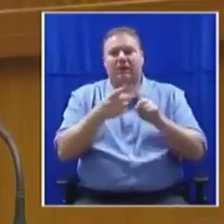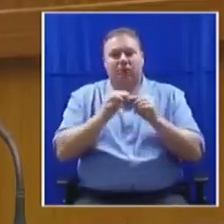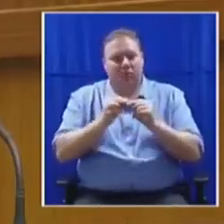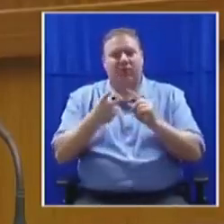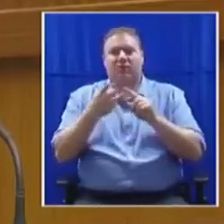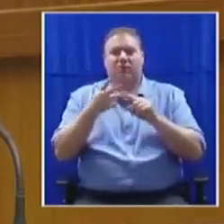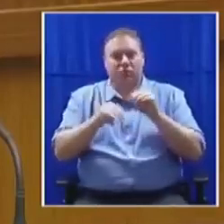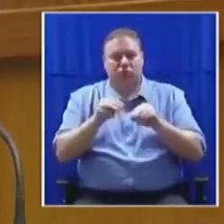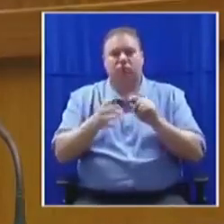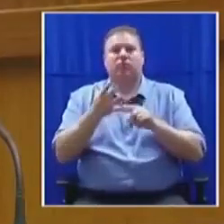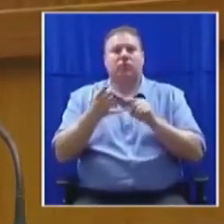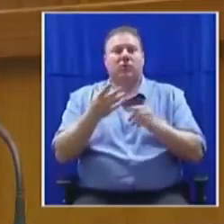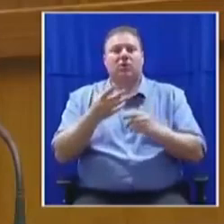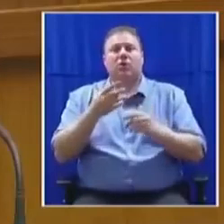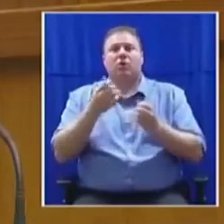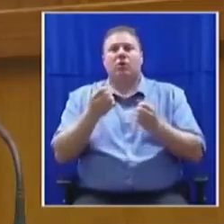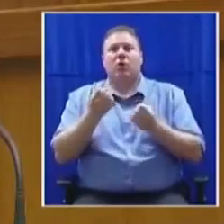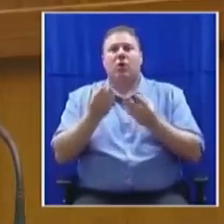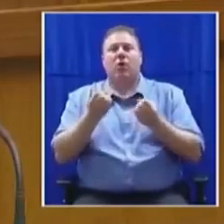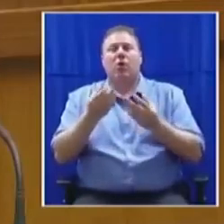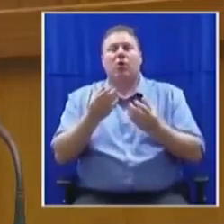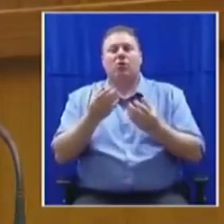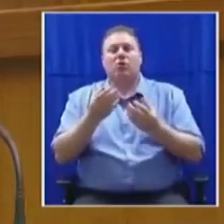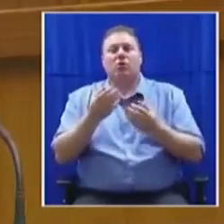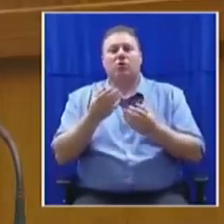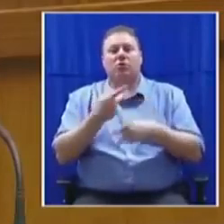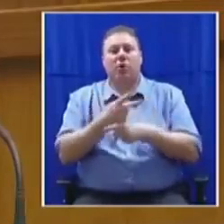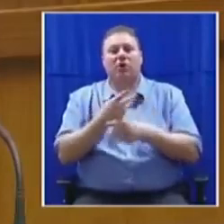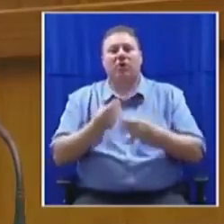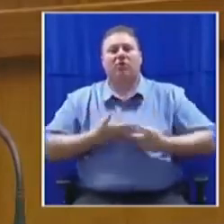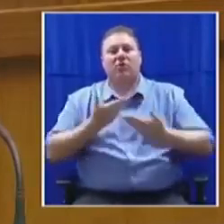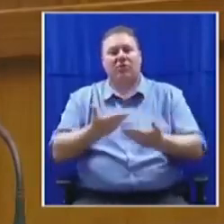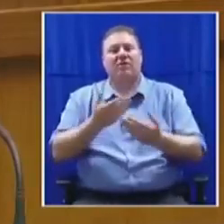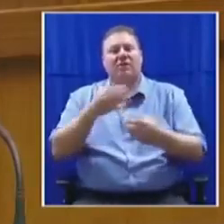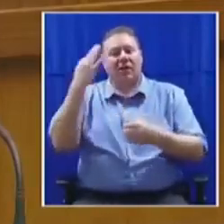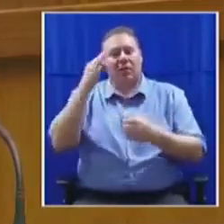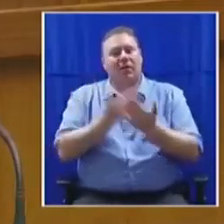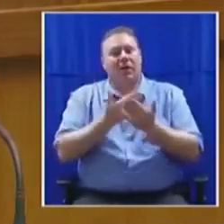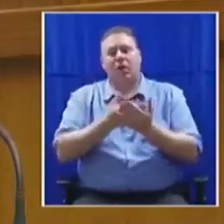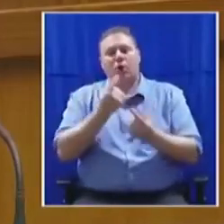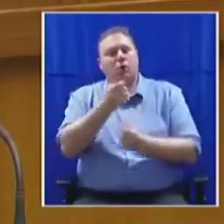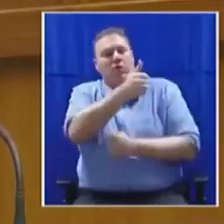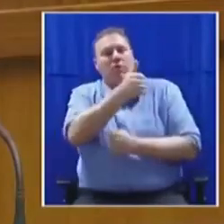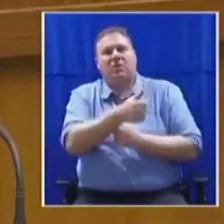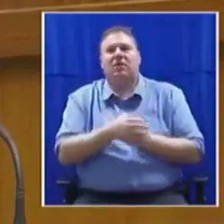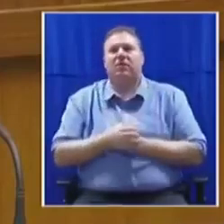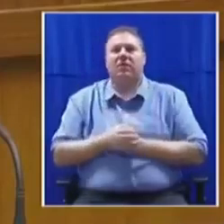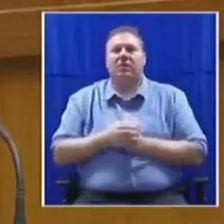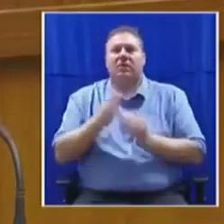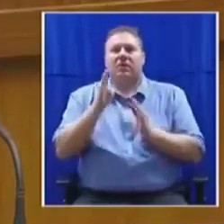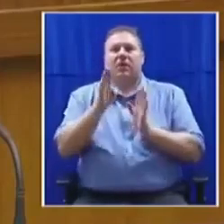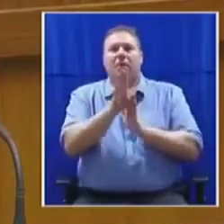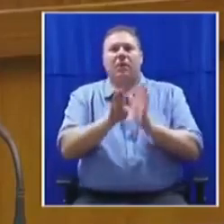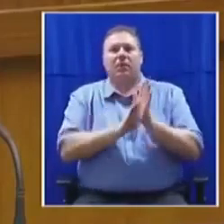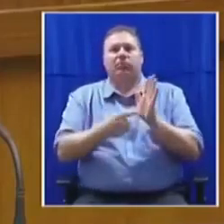a lot of goods and services which the state can purchase with internal capacity. The bill was gazetted in October 2018